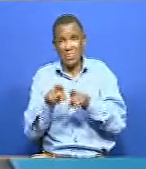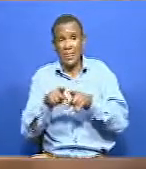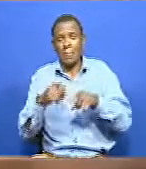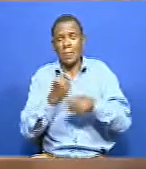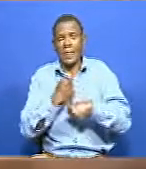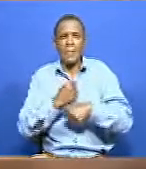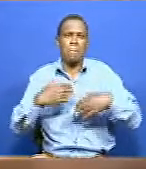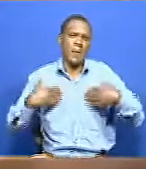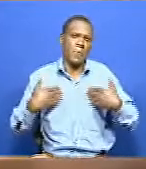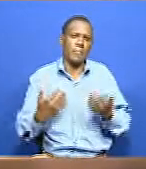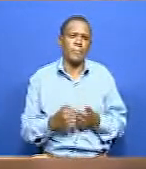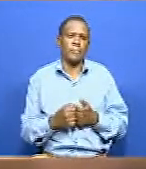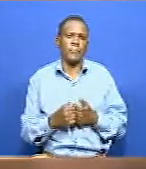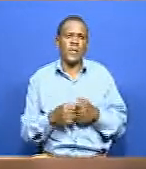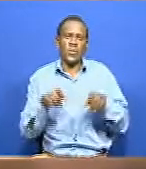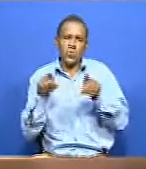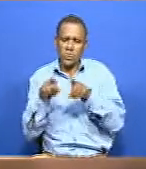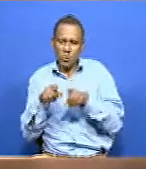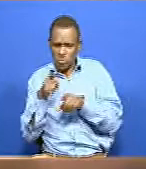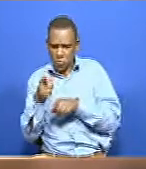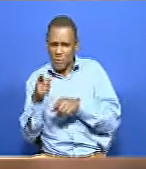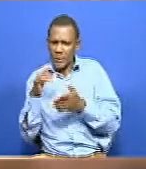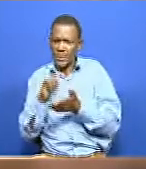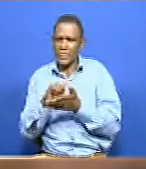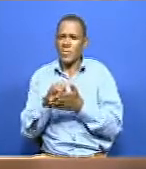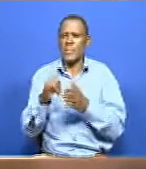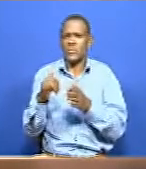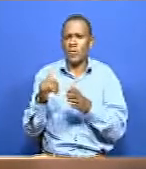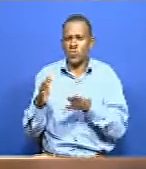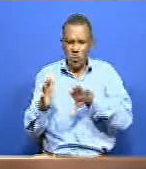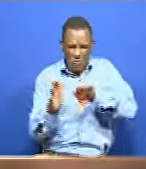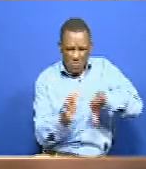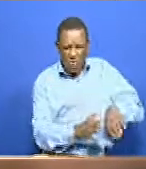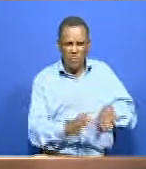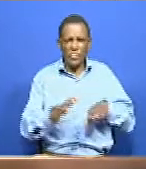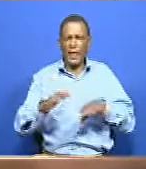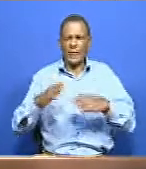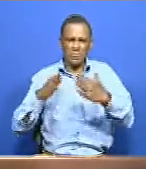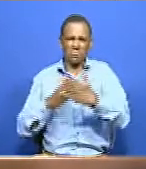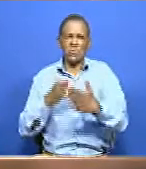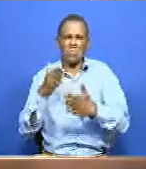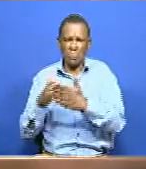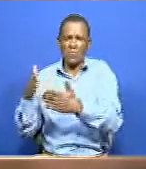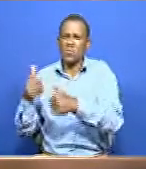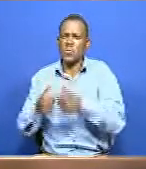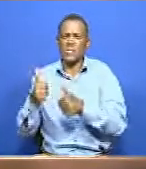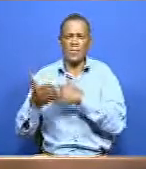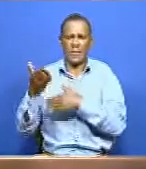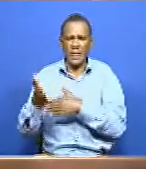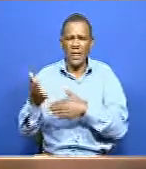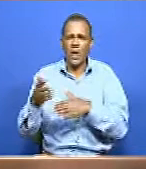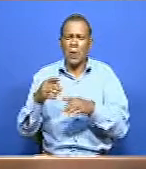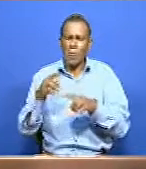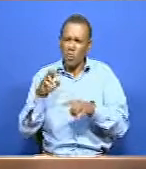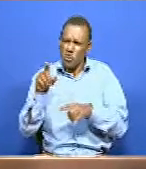Now, all this is in a bit to just try and bring down the barriers that are there between the deaf and the hearing. Now, let me just hear from what you have seen over